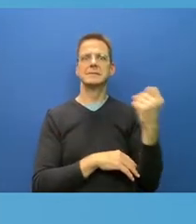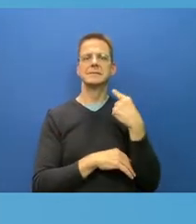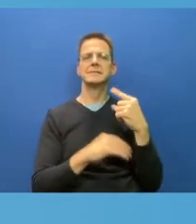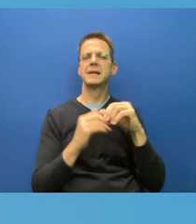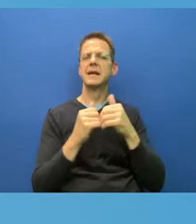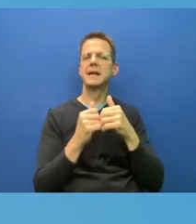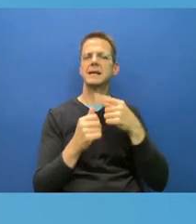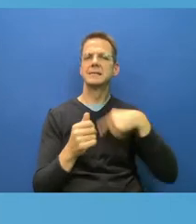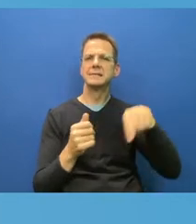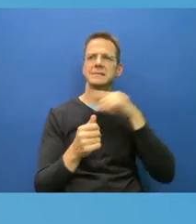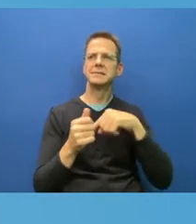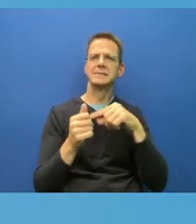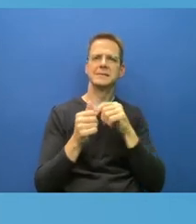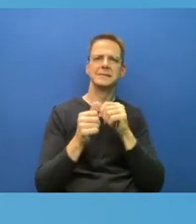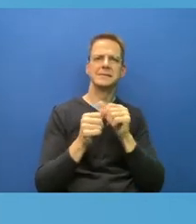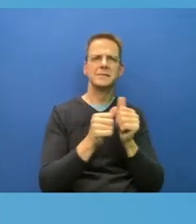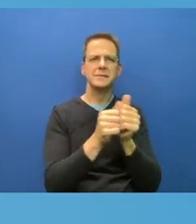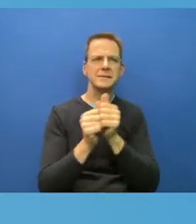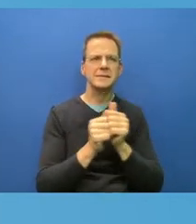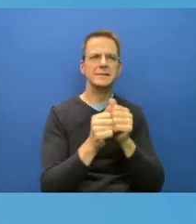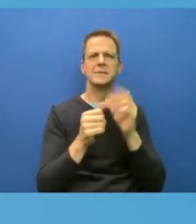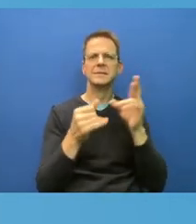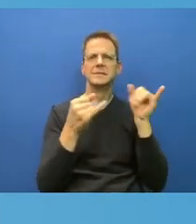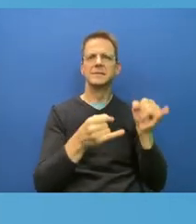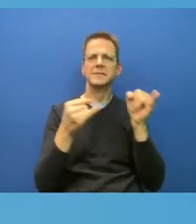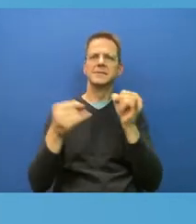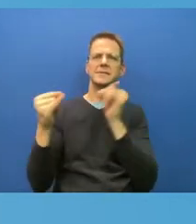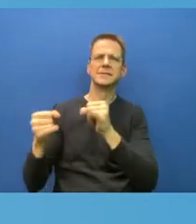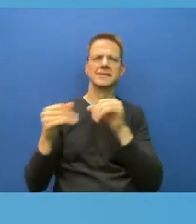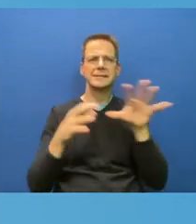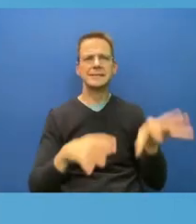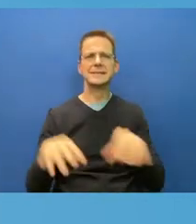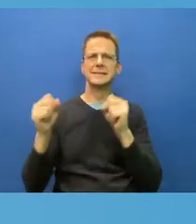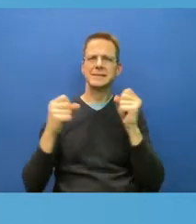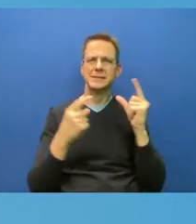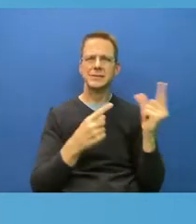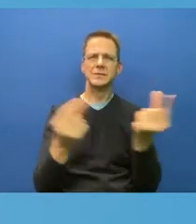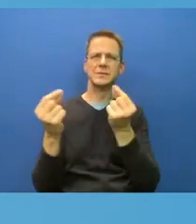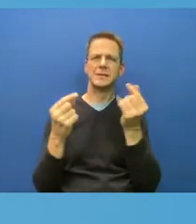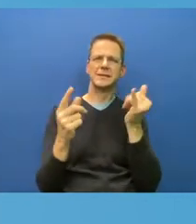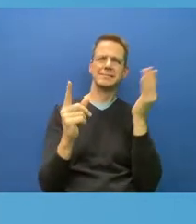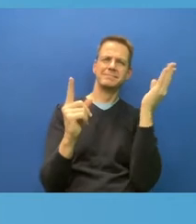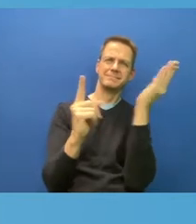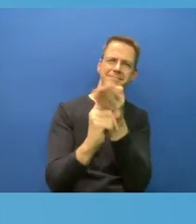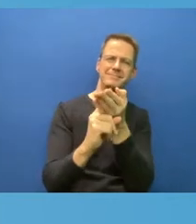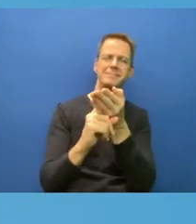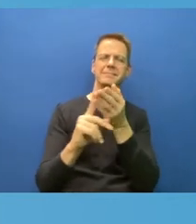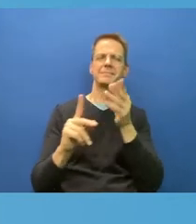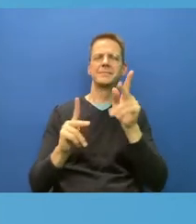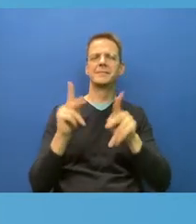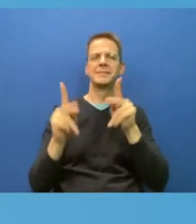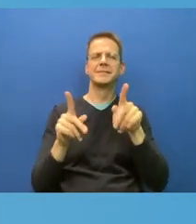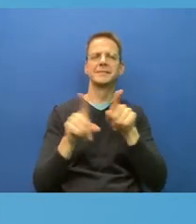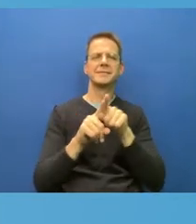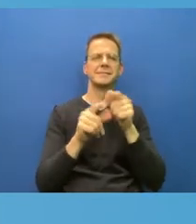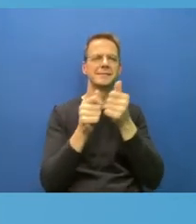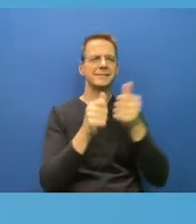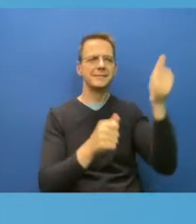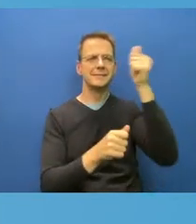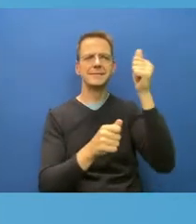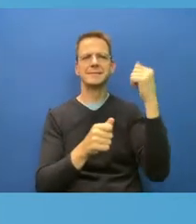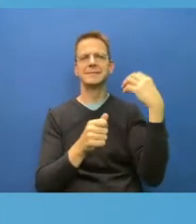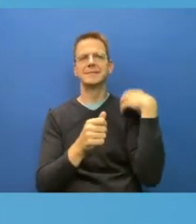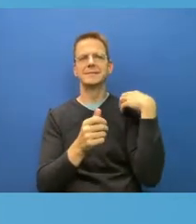people like our chief medical officer of health, or our CEO of AHS school boards to